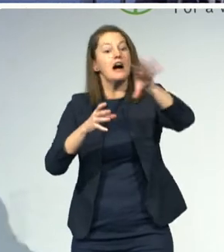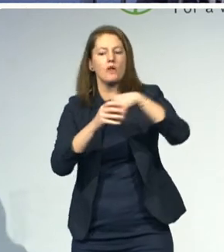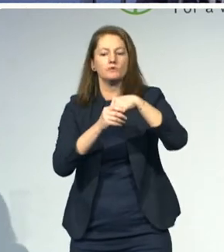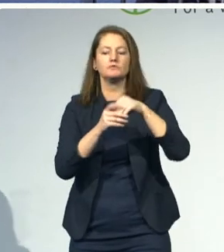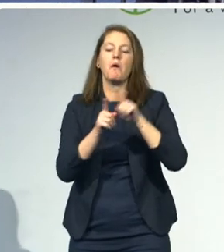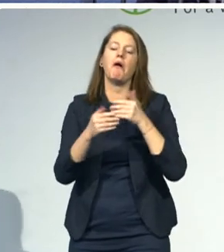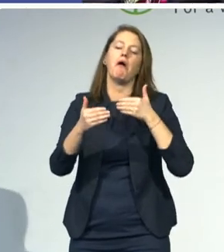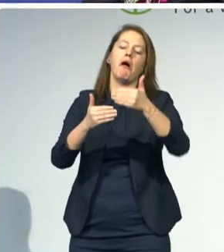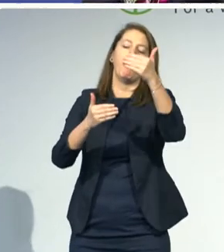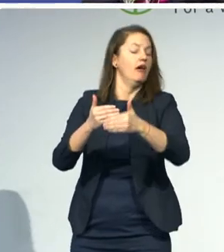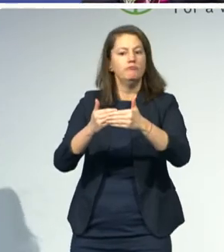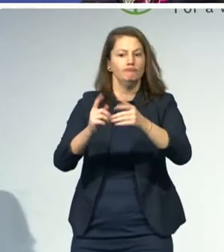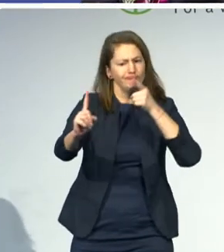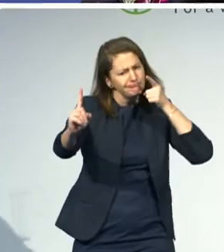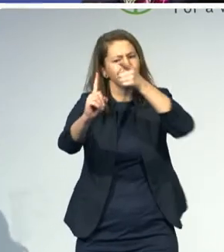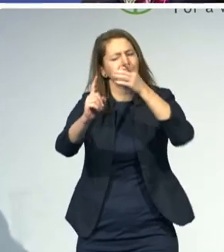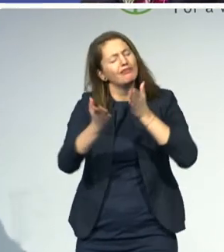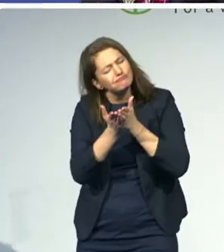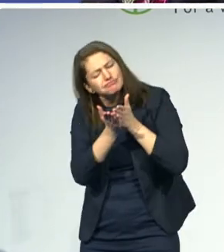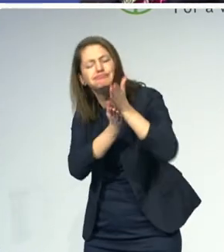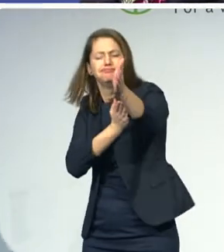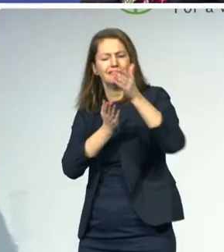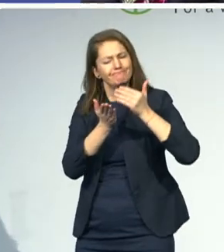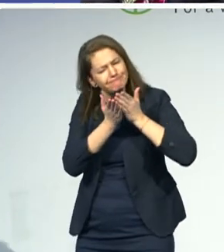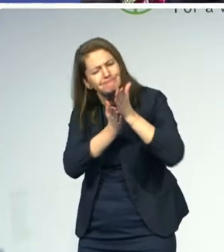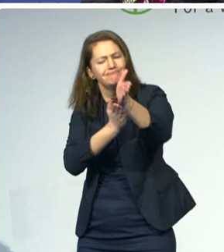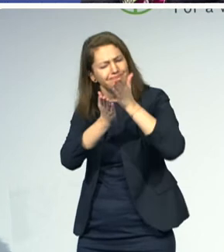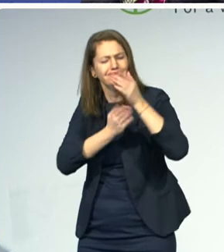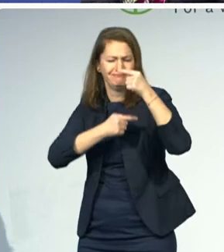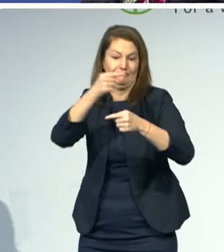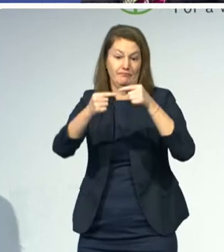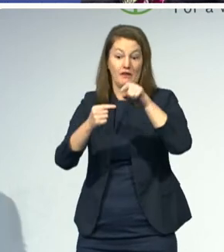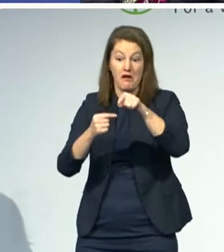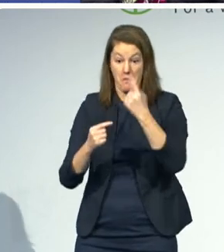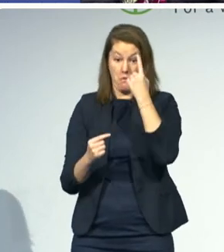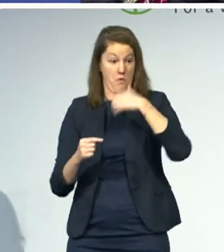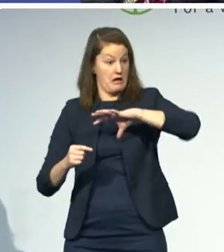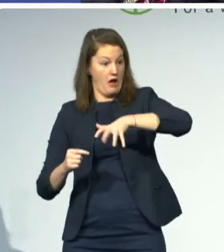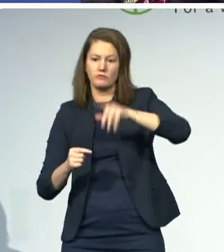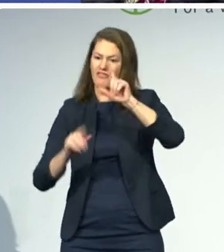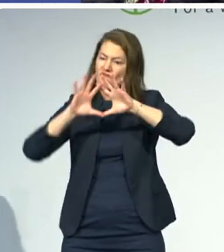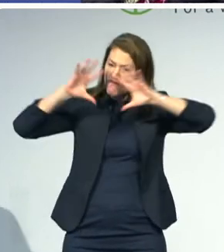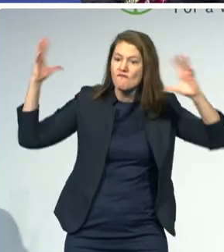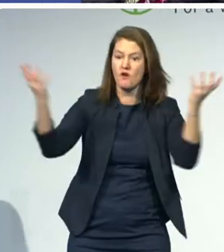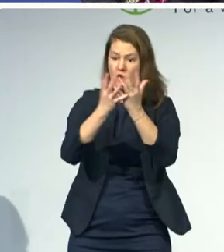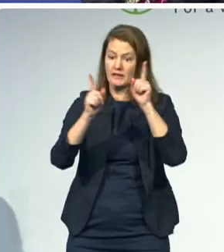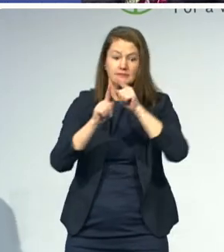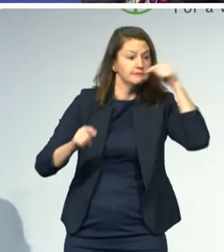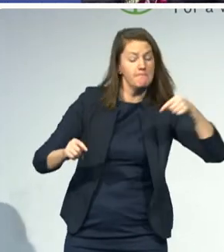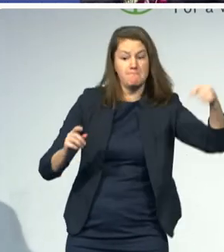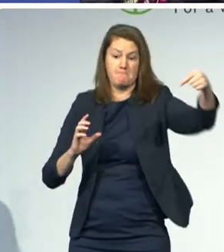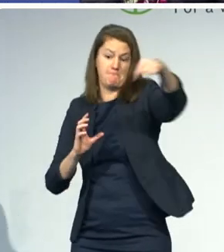this global architecture today we see has spurred an increase in the number of inclusive education